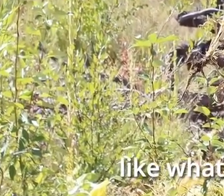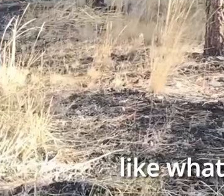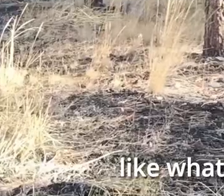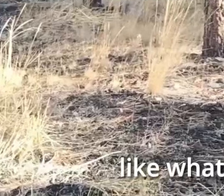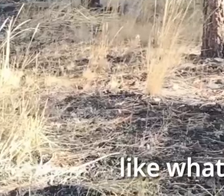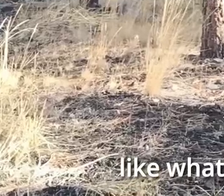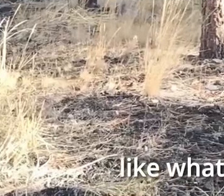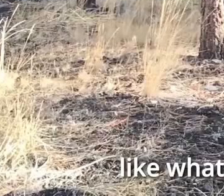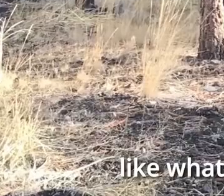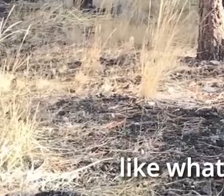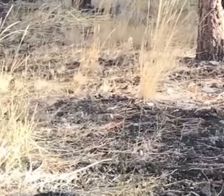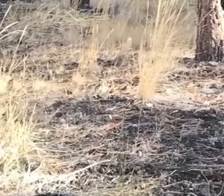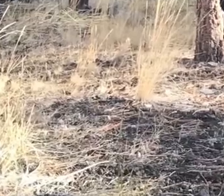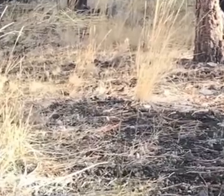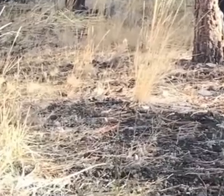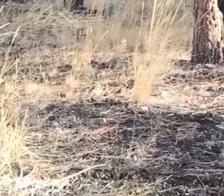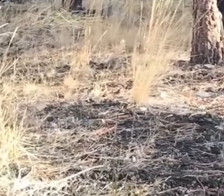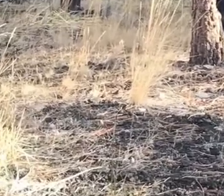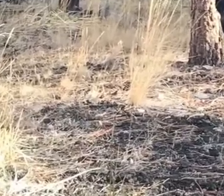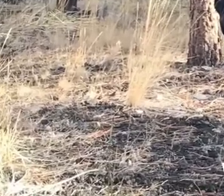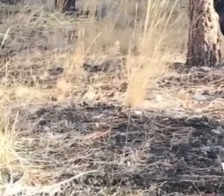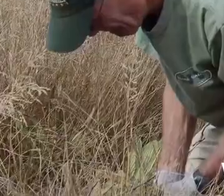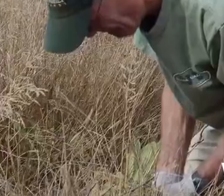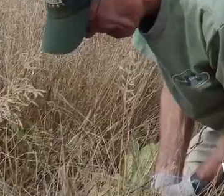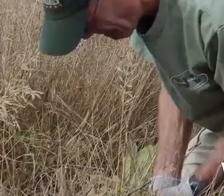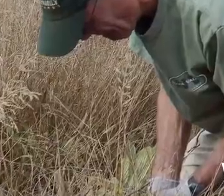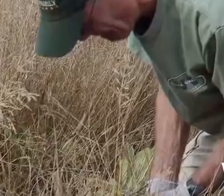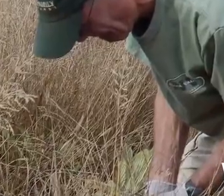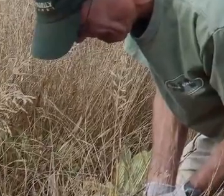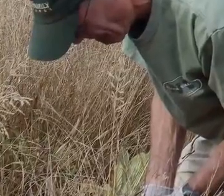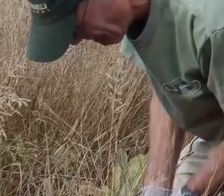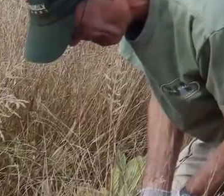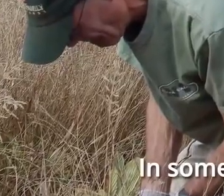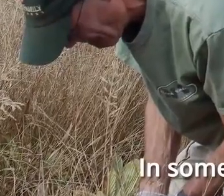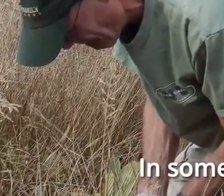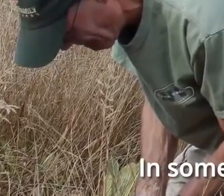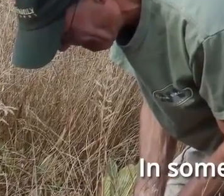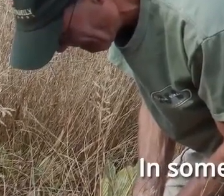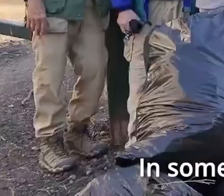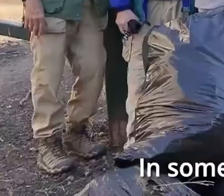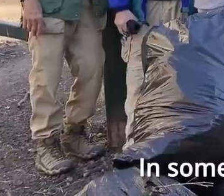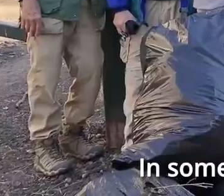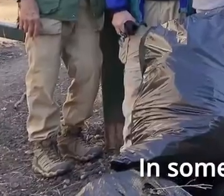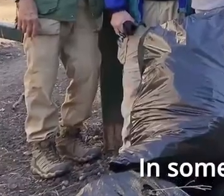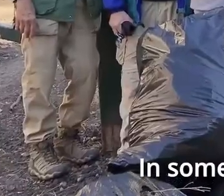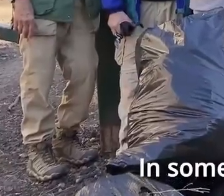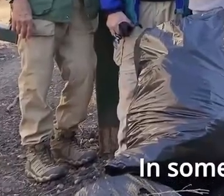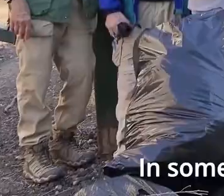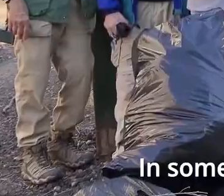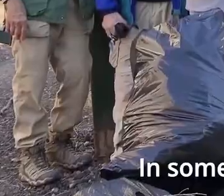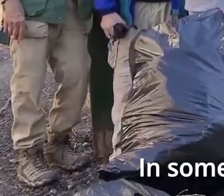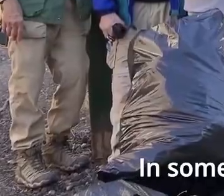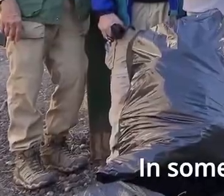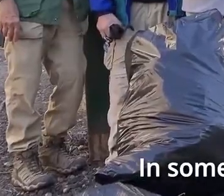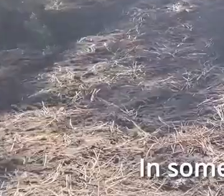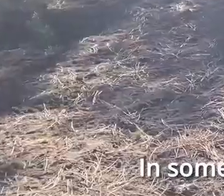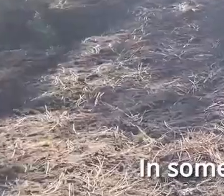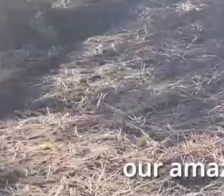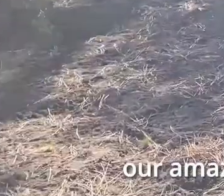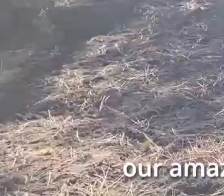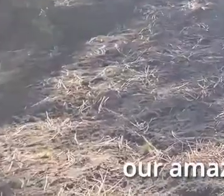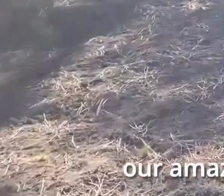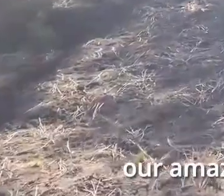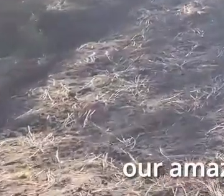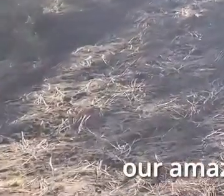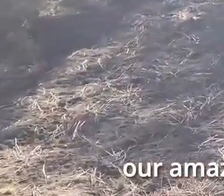types of weeds they are, where they're located, and what the terrain is like. In some situations, we rely heavily